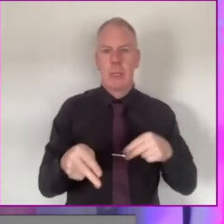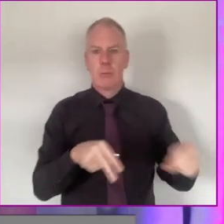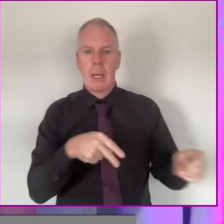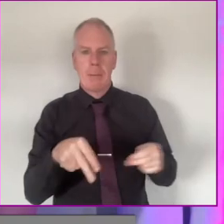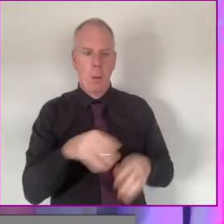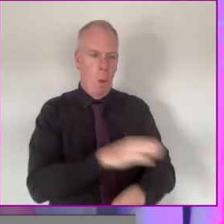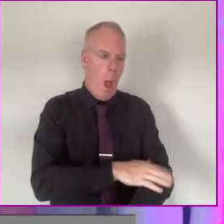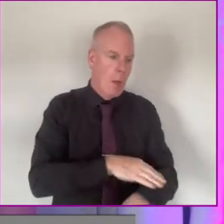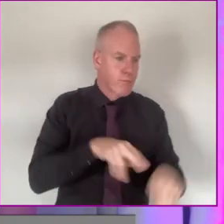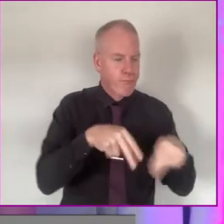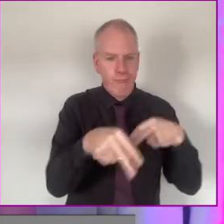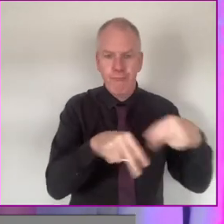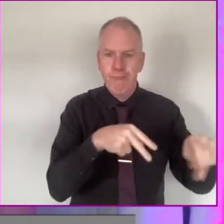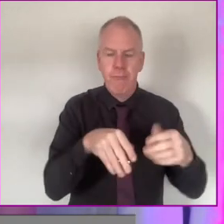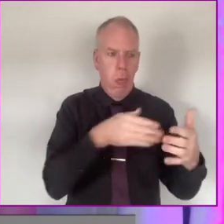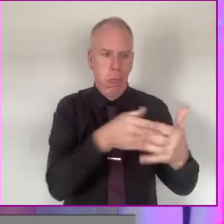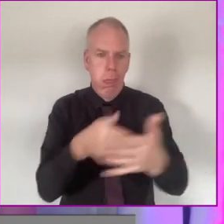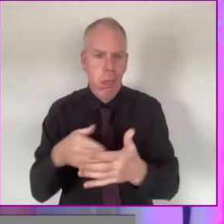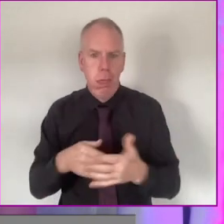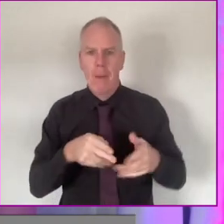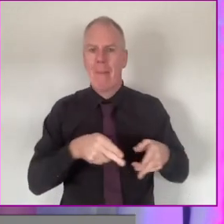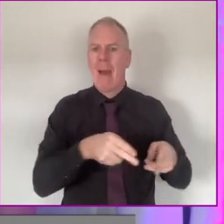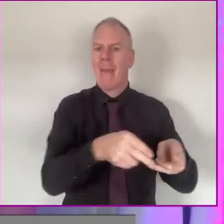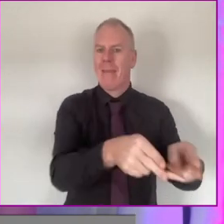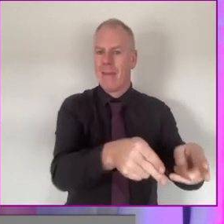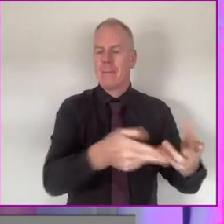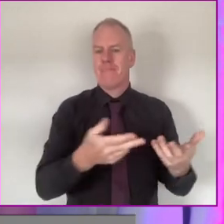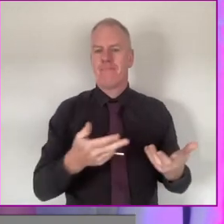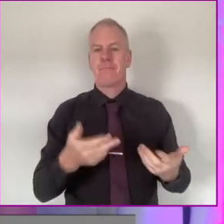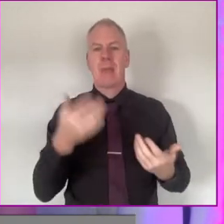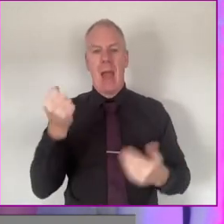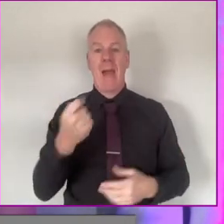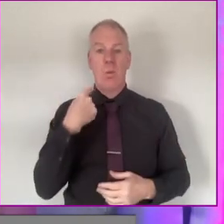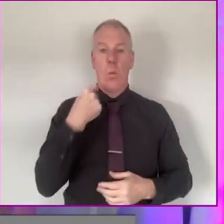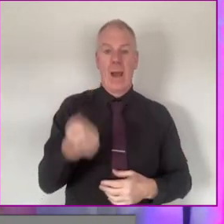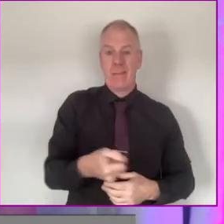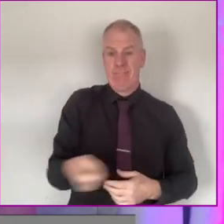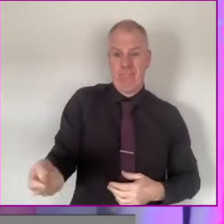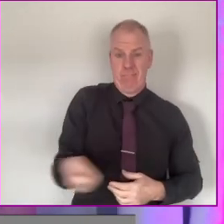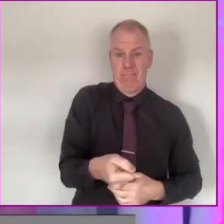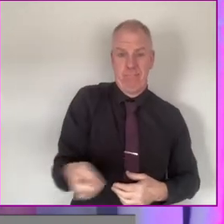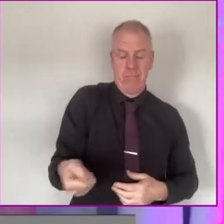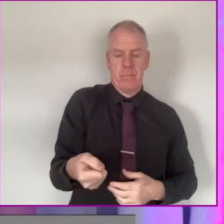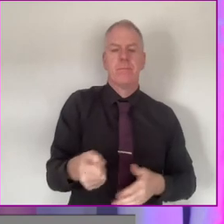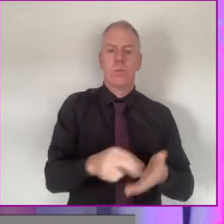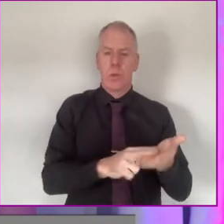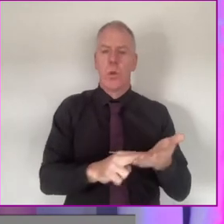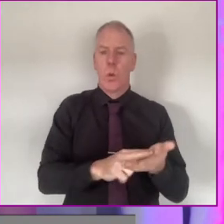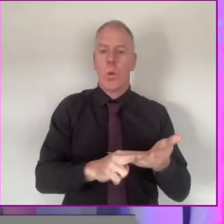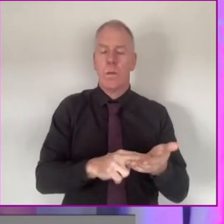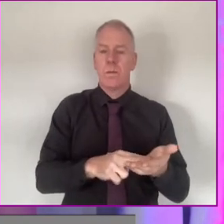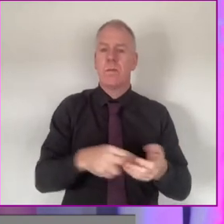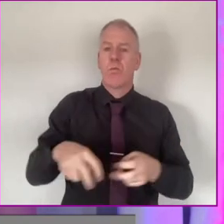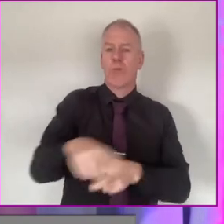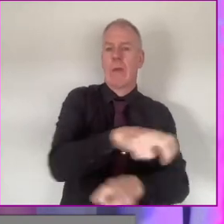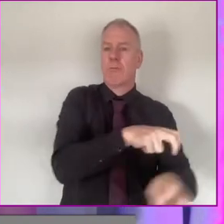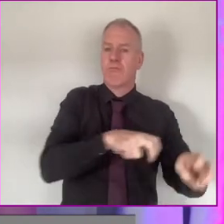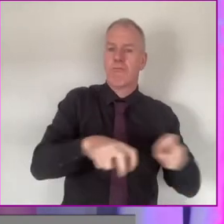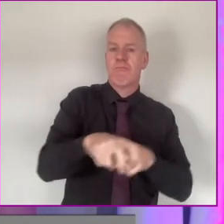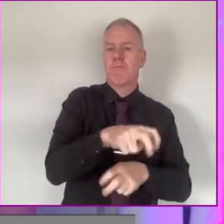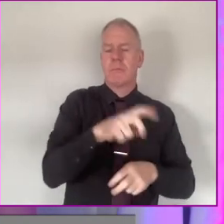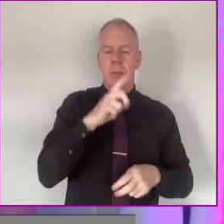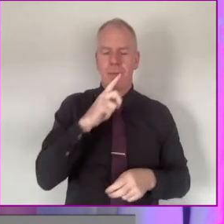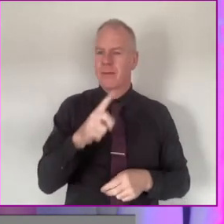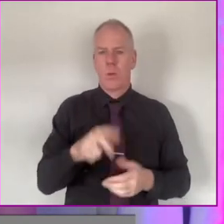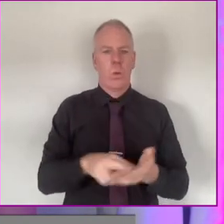potholes and footpaths and obstacles in the path. I have a white cane, and I use it when I'm